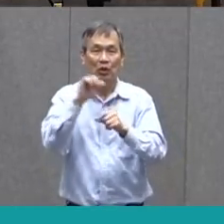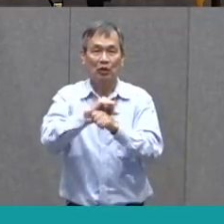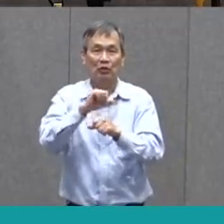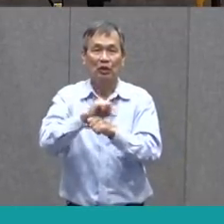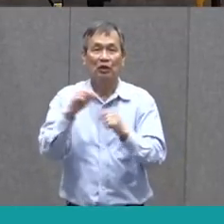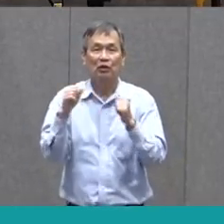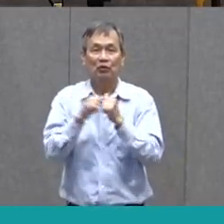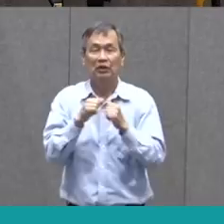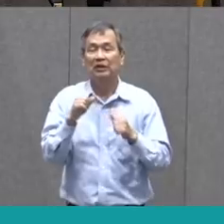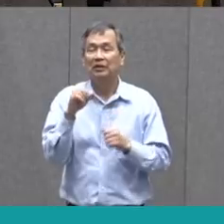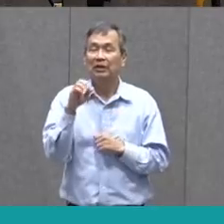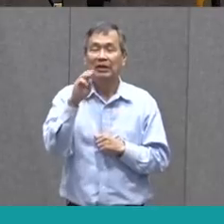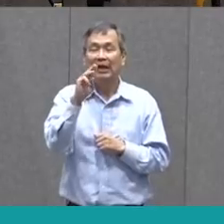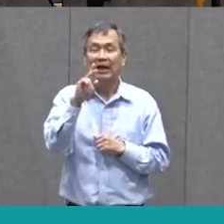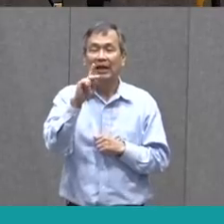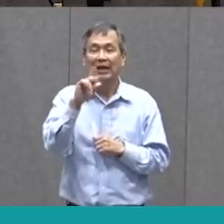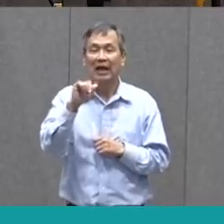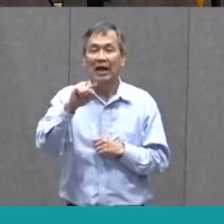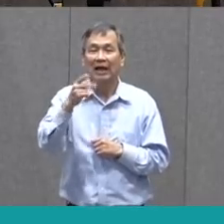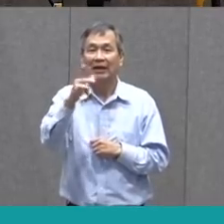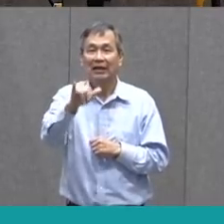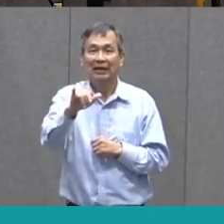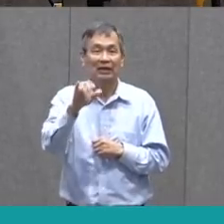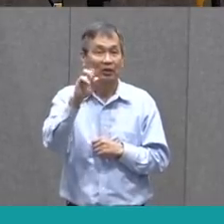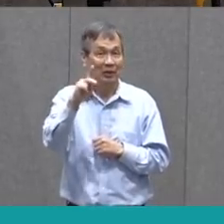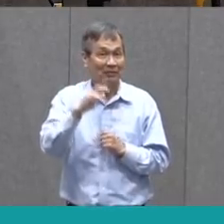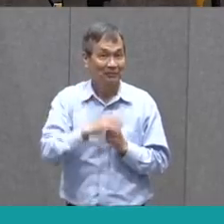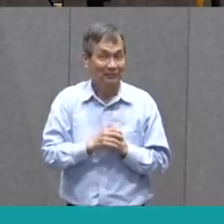Kathy. Can't wait to see what she has for us.